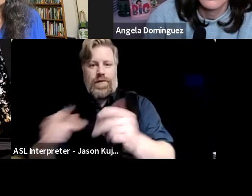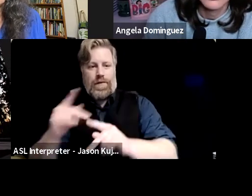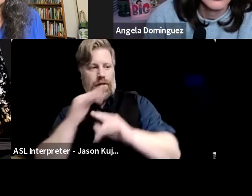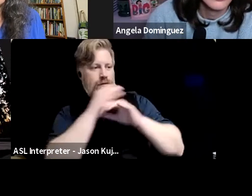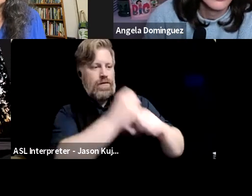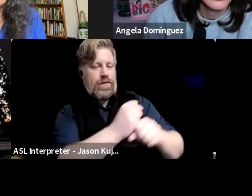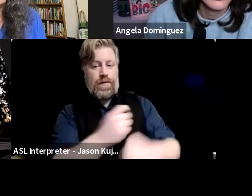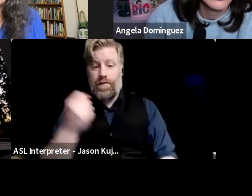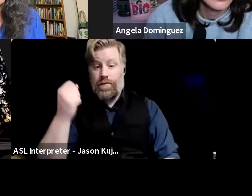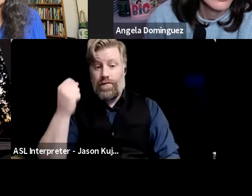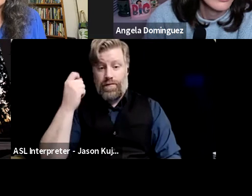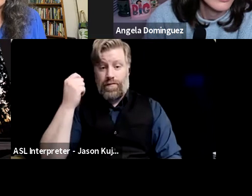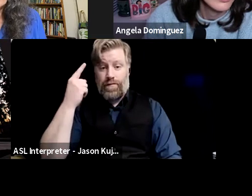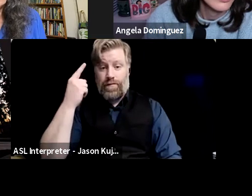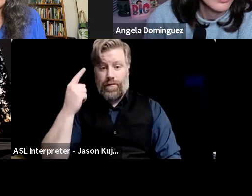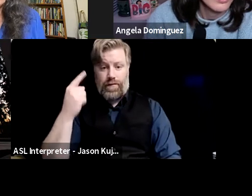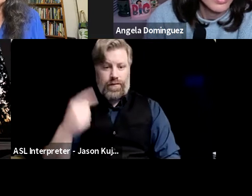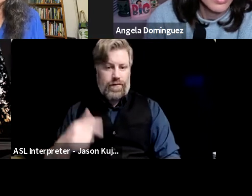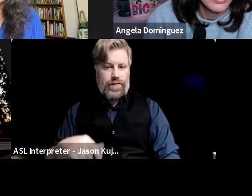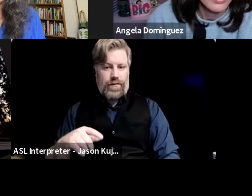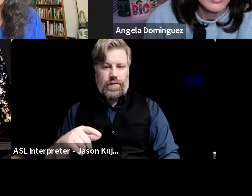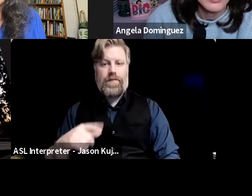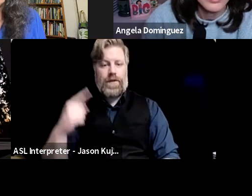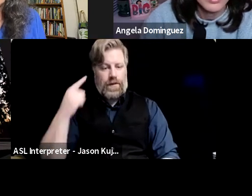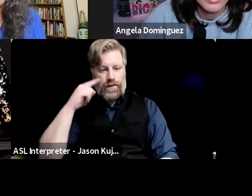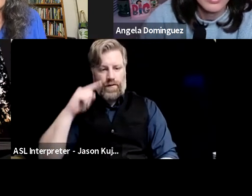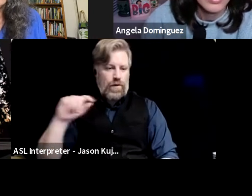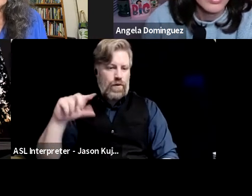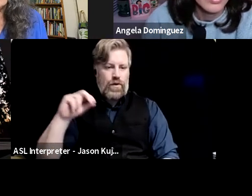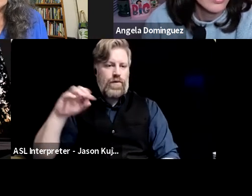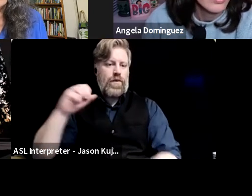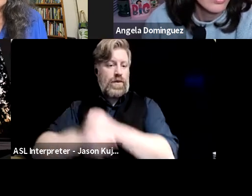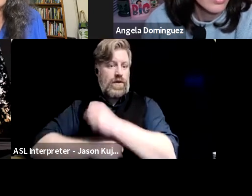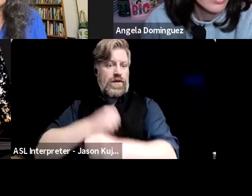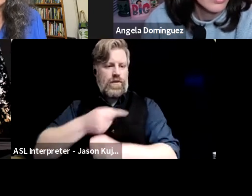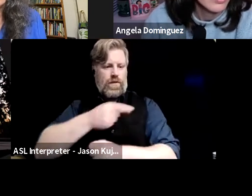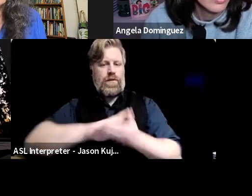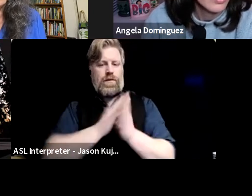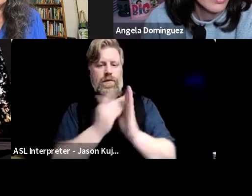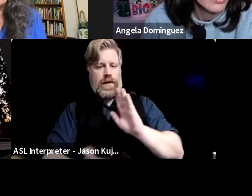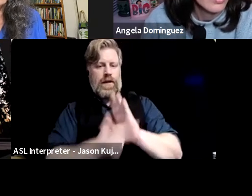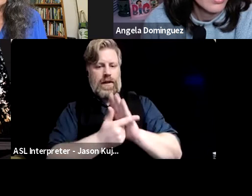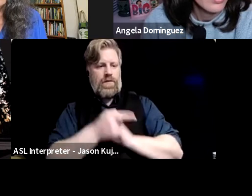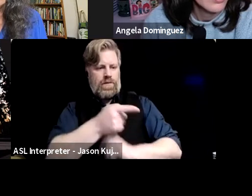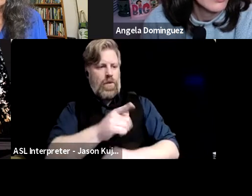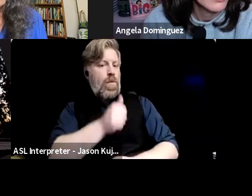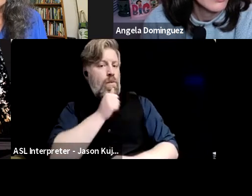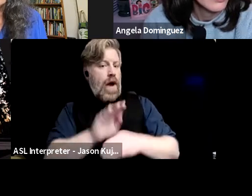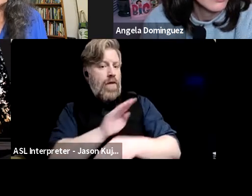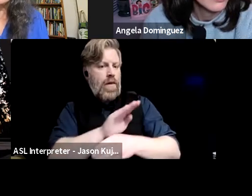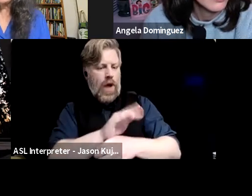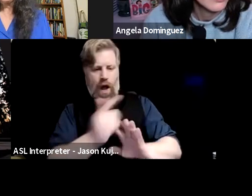for, uh, several decades because it was private enterprise and it was outlawed along with all other